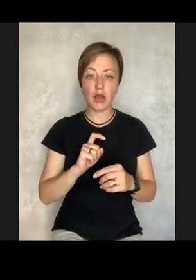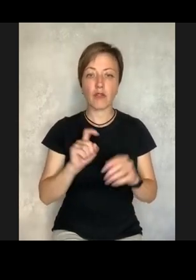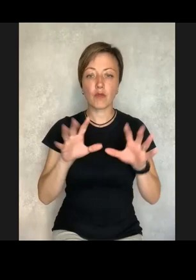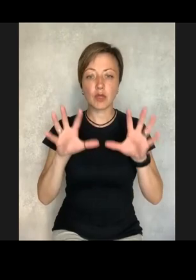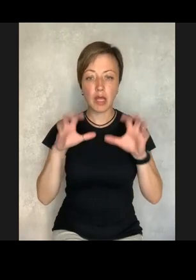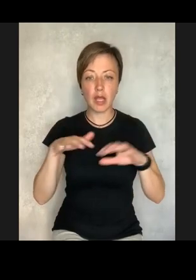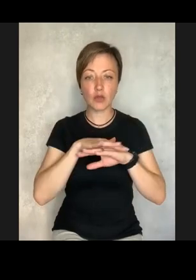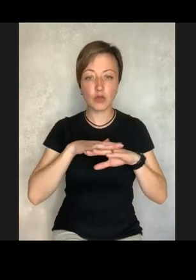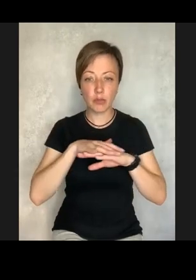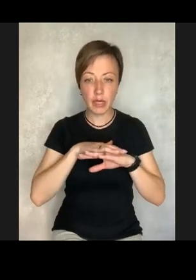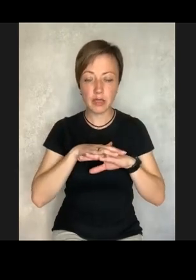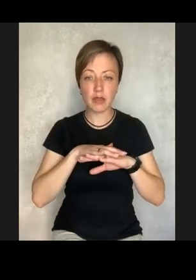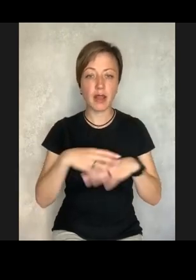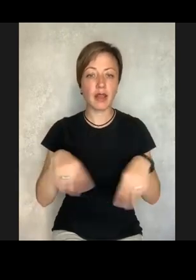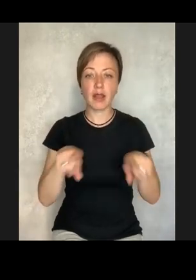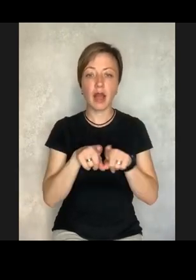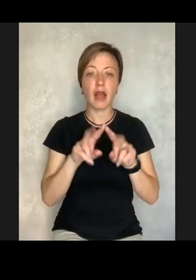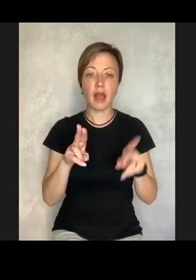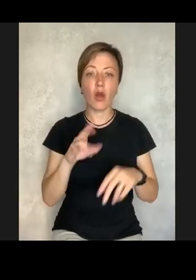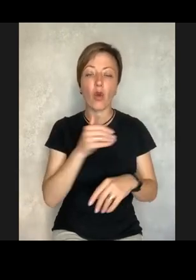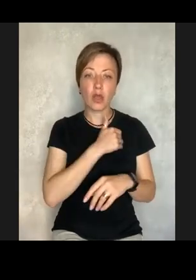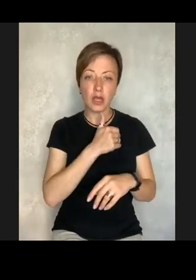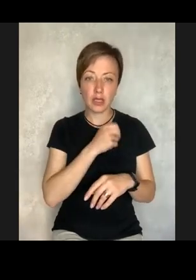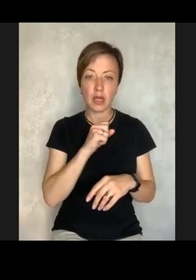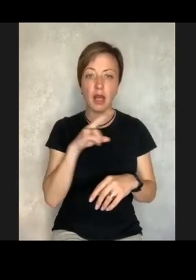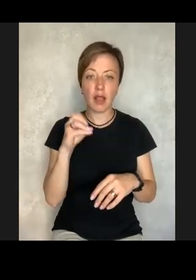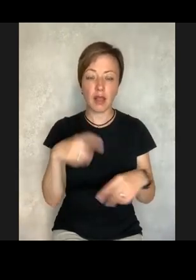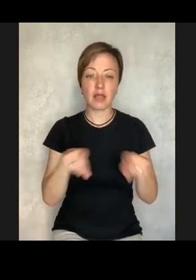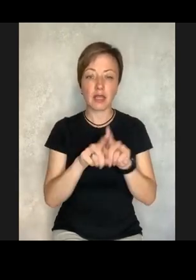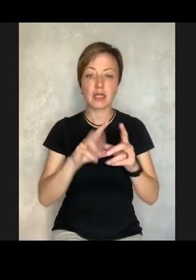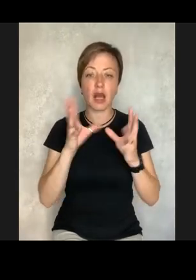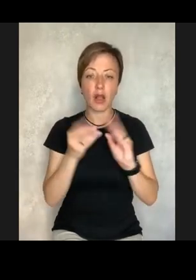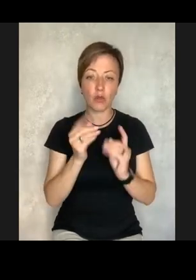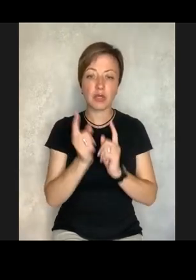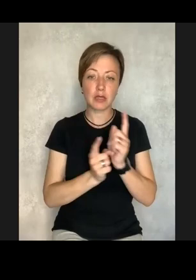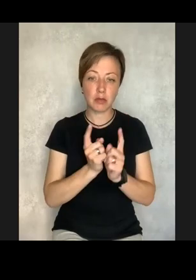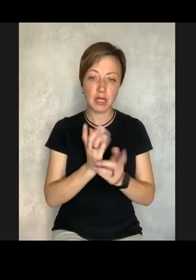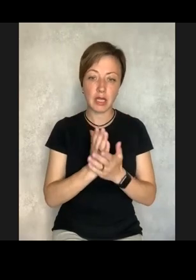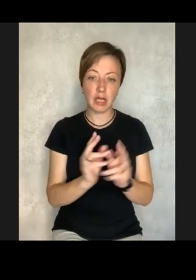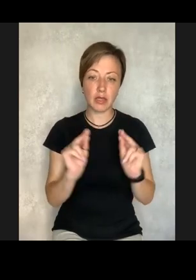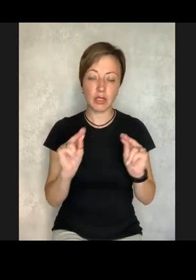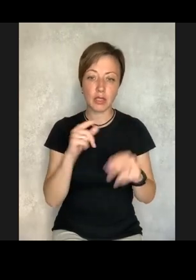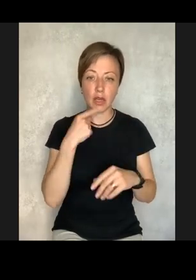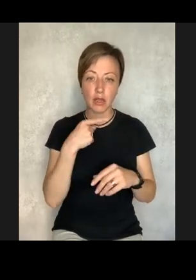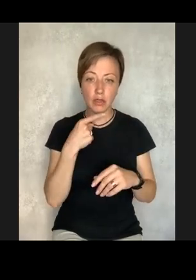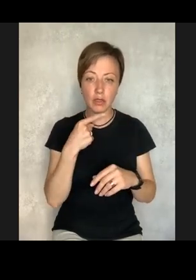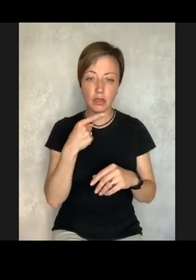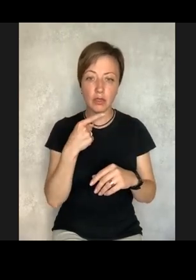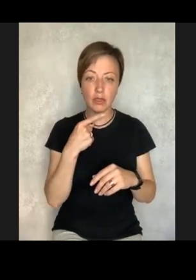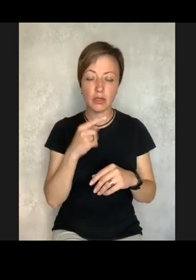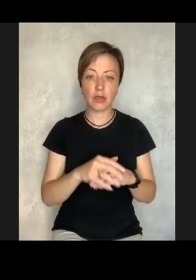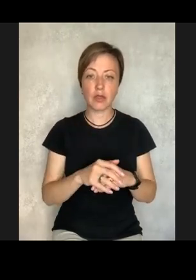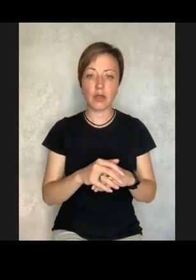in Ukraine. I mean, in the context of how society perceives it. Of course, I wish we could have more changes, but the changes have taken